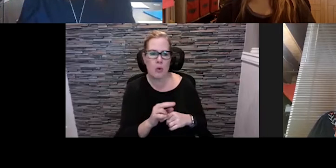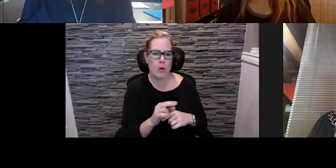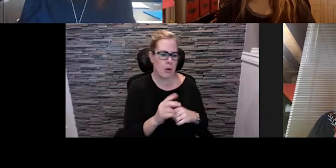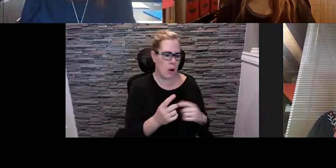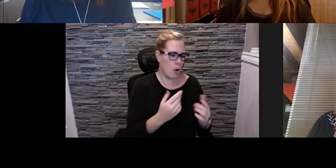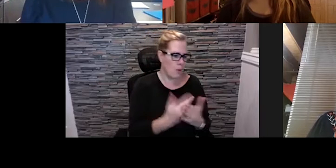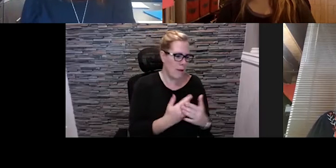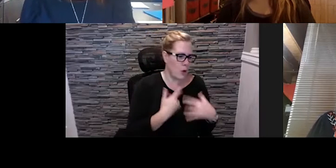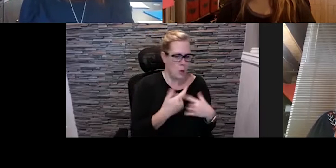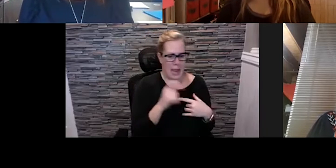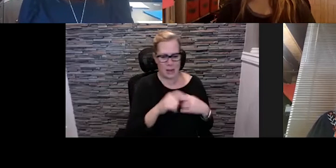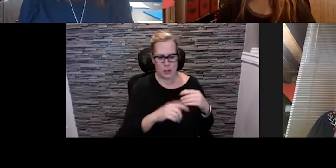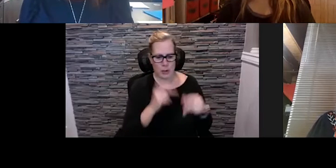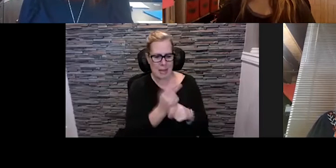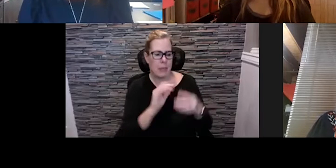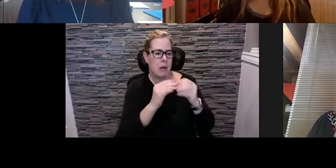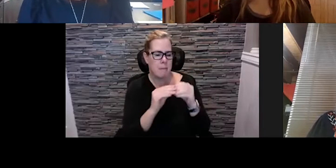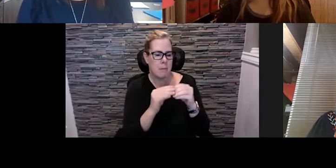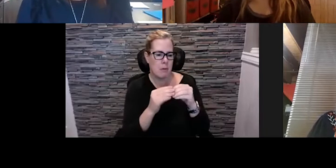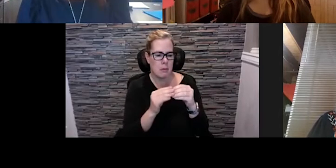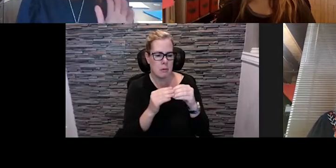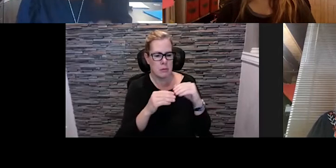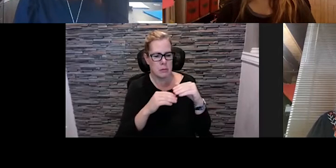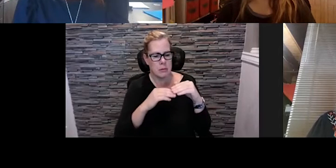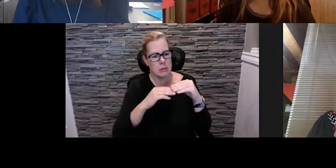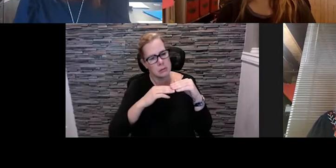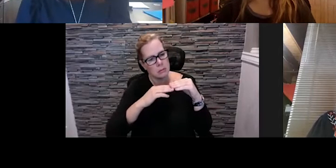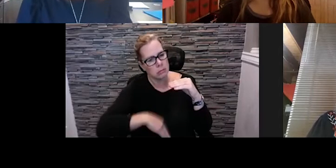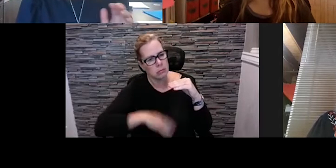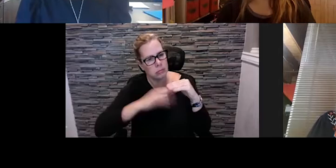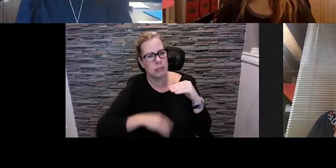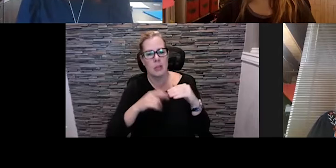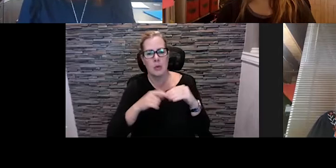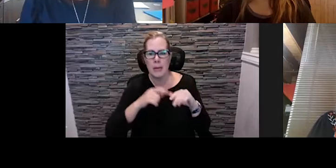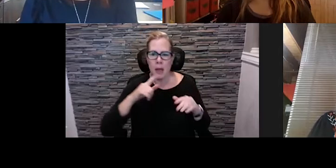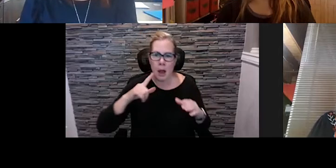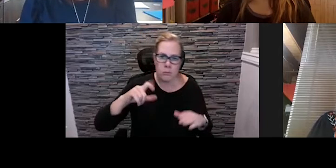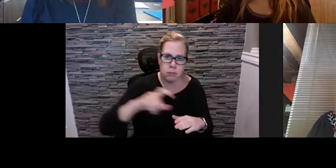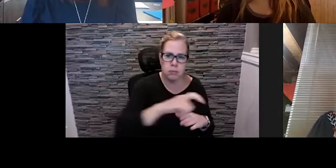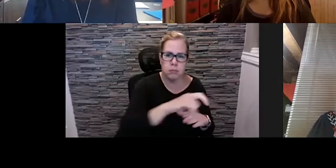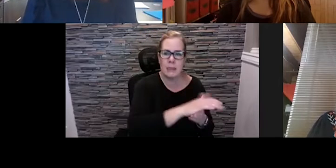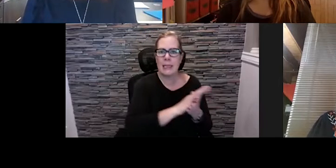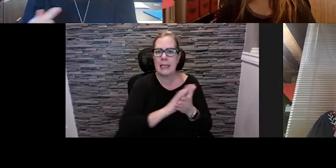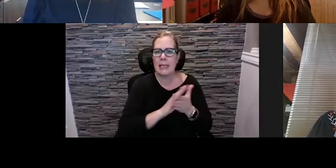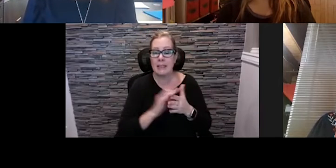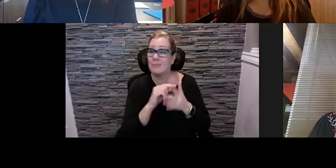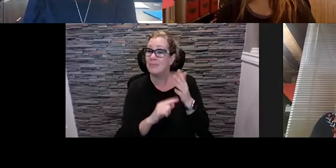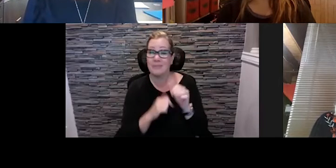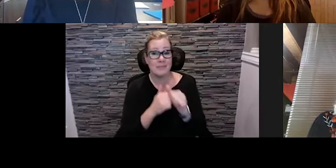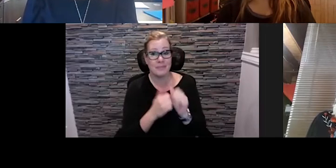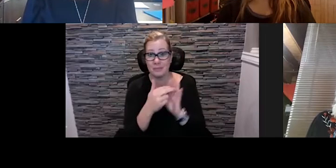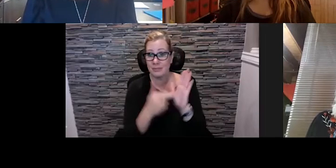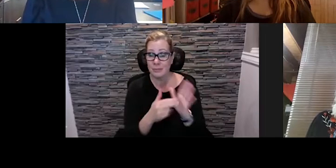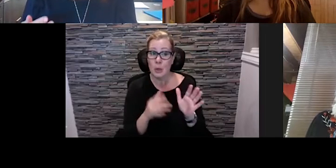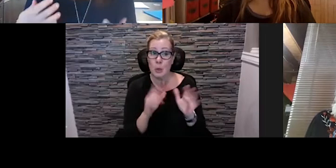to maintain our capacity and health standards we made people wear masks we sanitized everywhere. We followed all the rules, but we were able to accommodate,